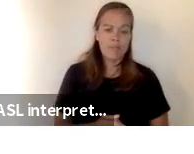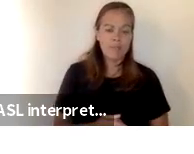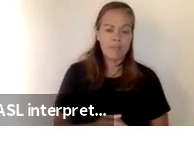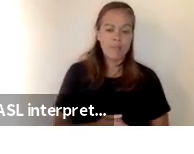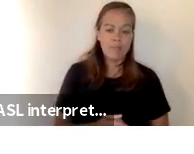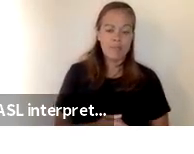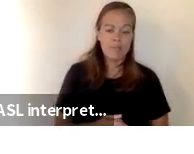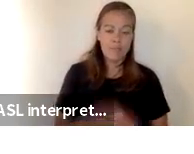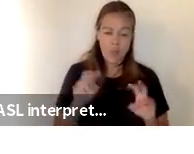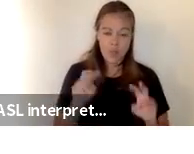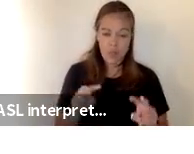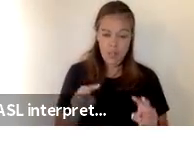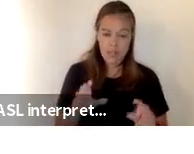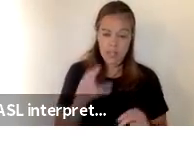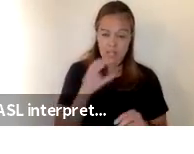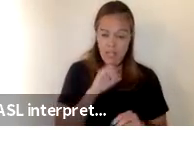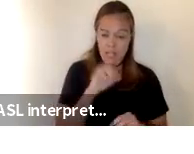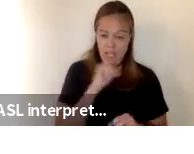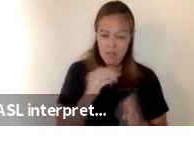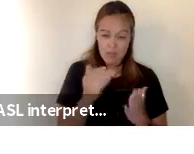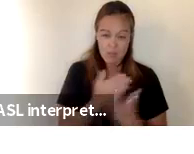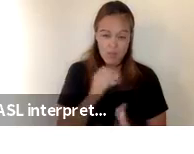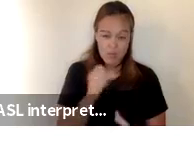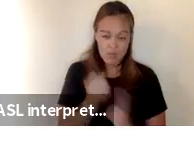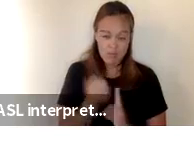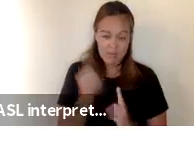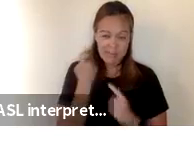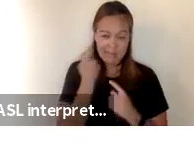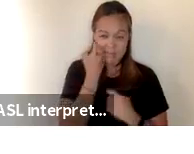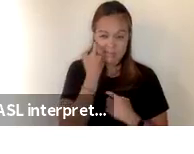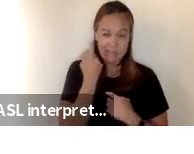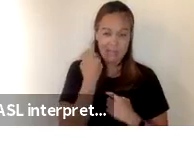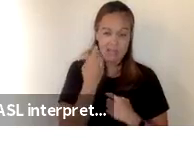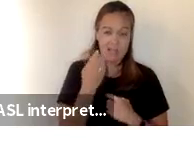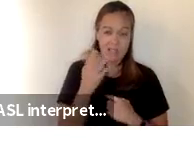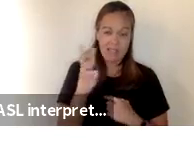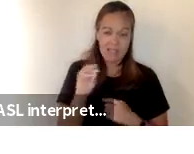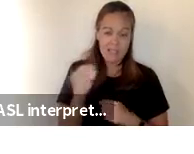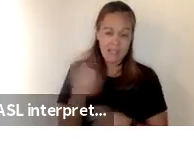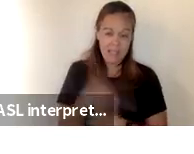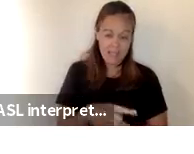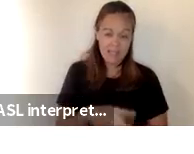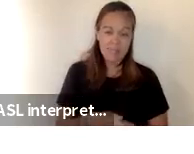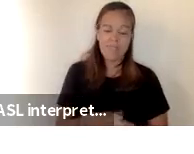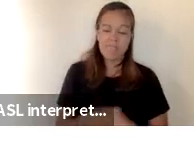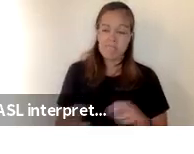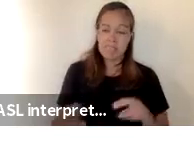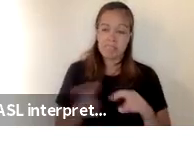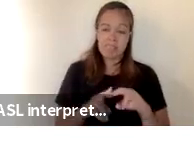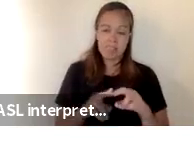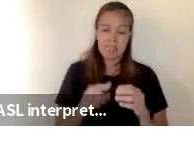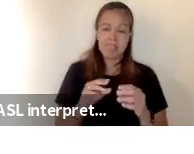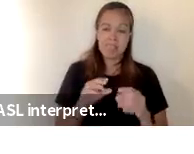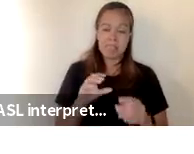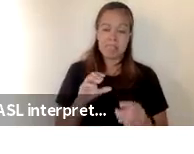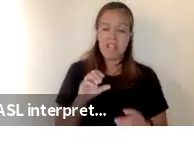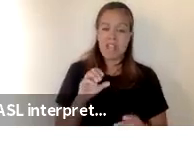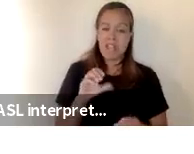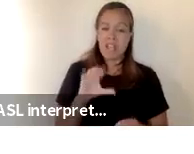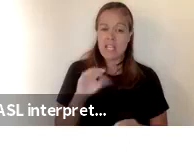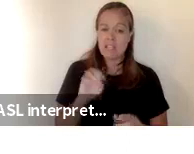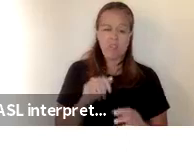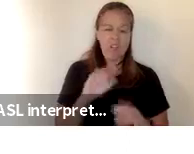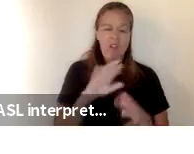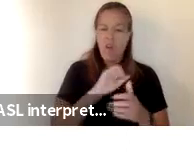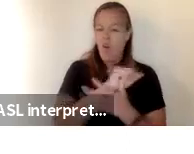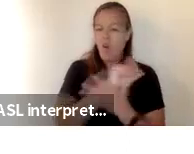looking at the age of new cases in the past 60 days we have seen increased case numbers across all age groups